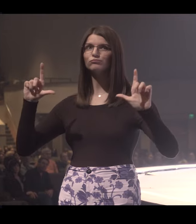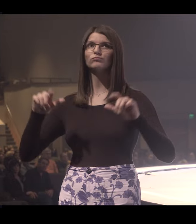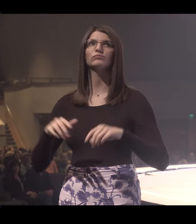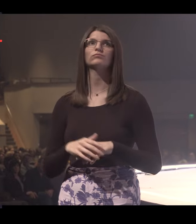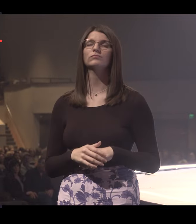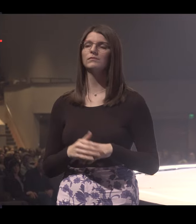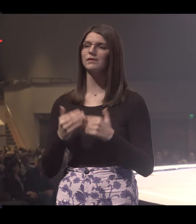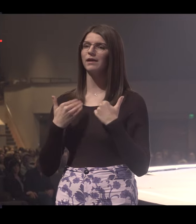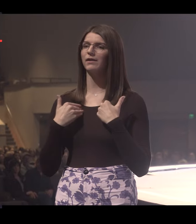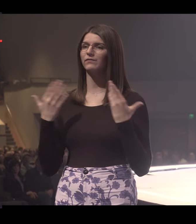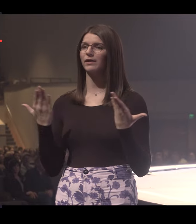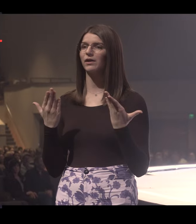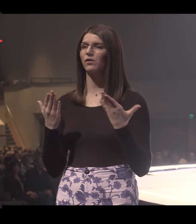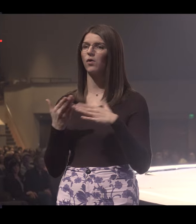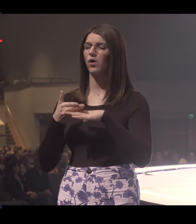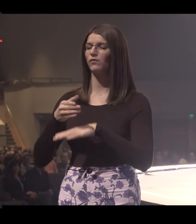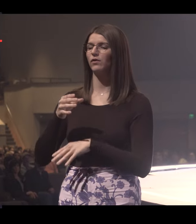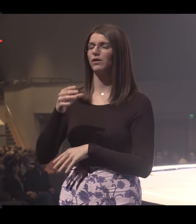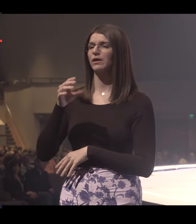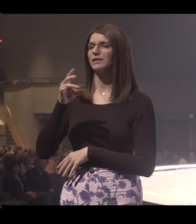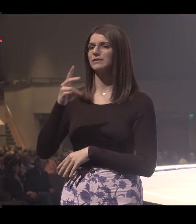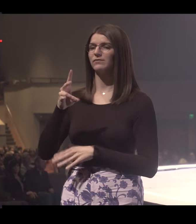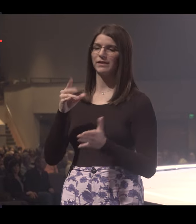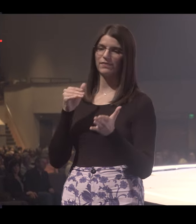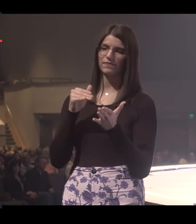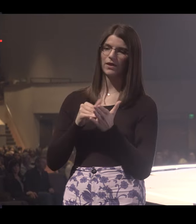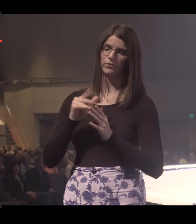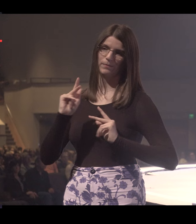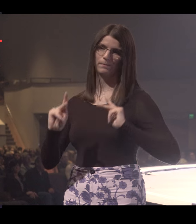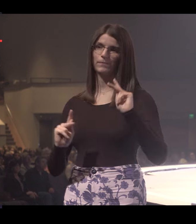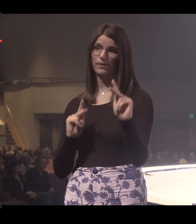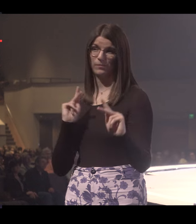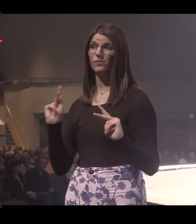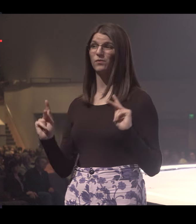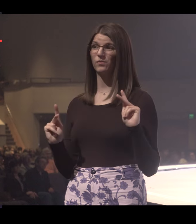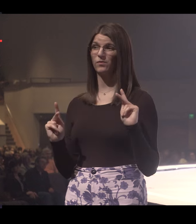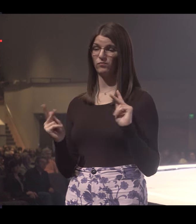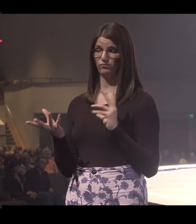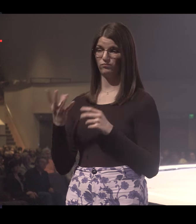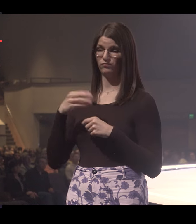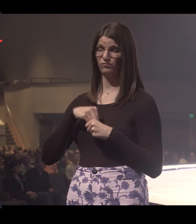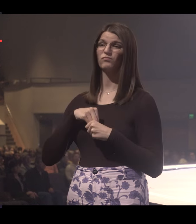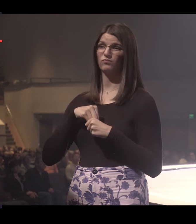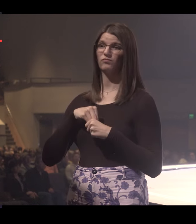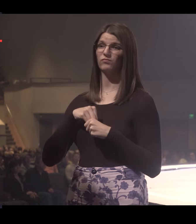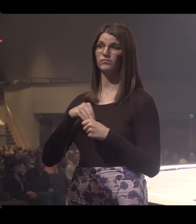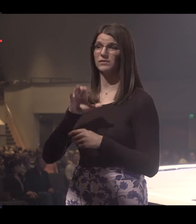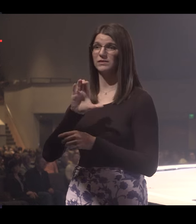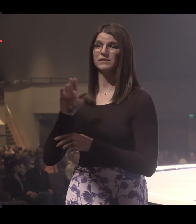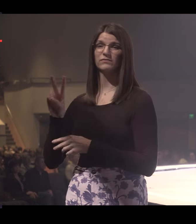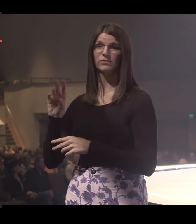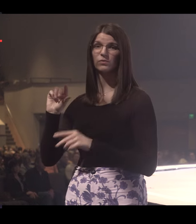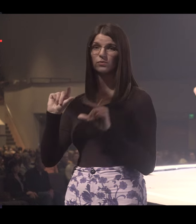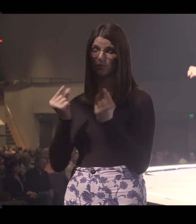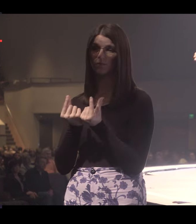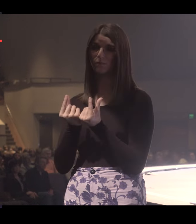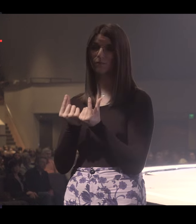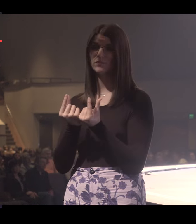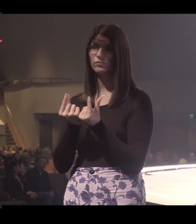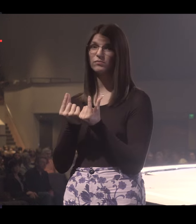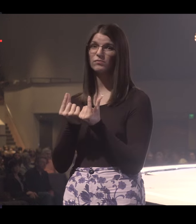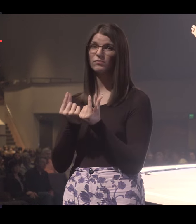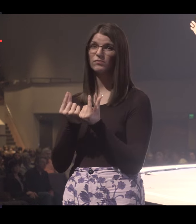We now have at CCV over 17,000 people in a CCV group